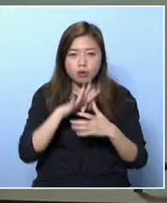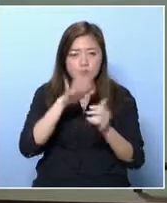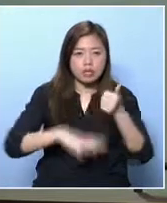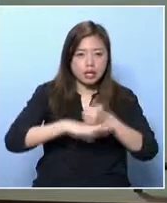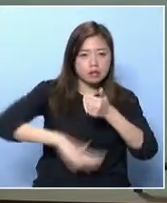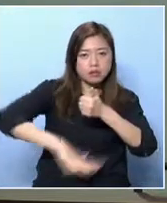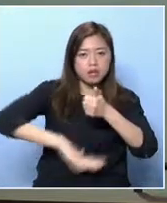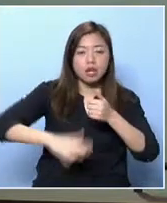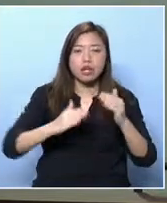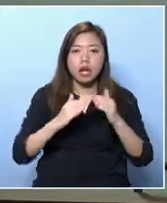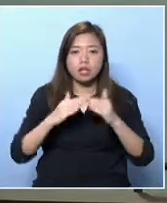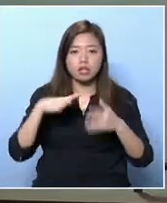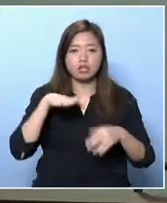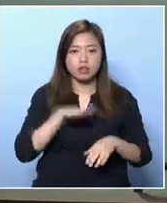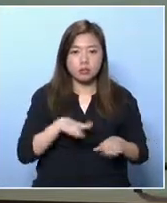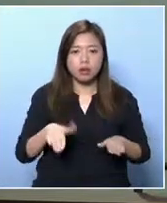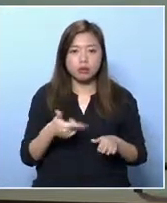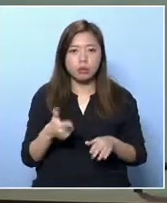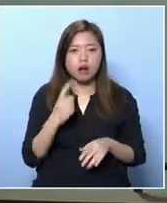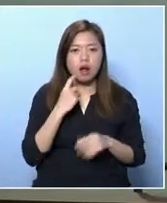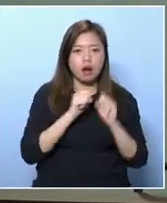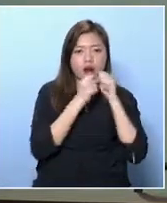feedback from grassroots families.